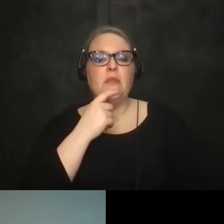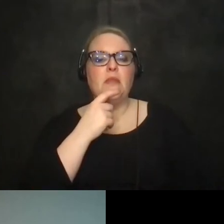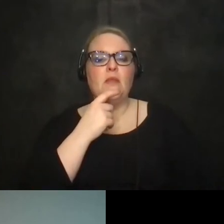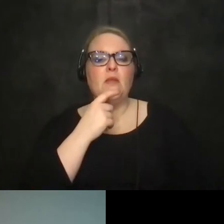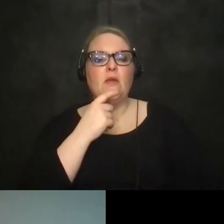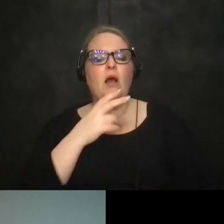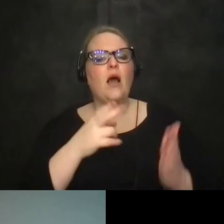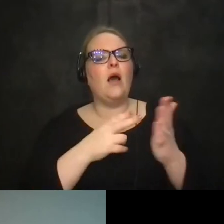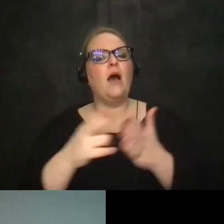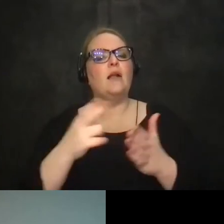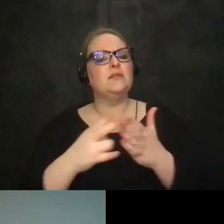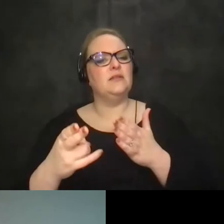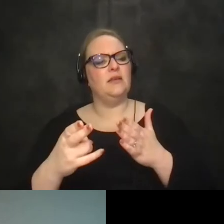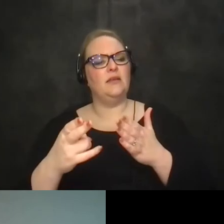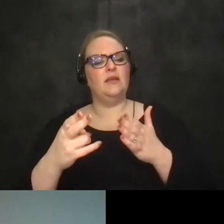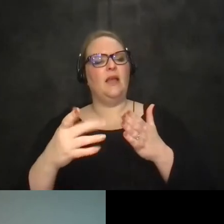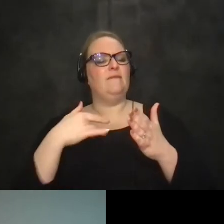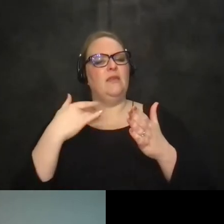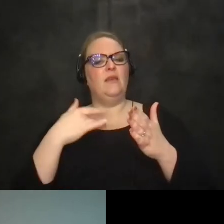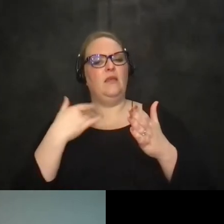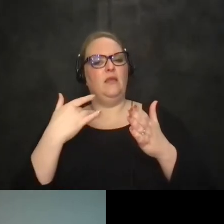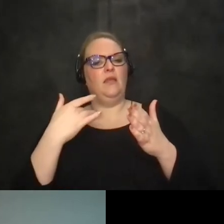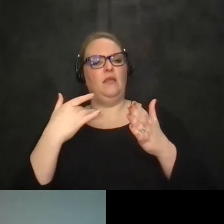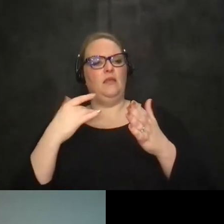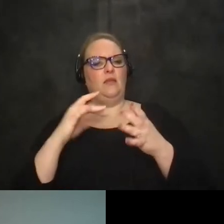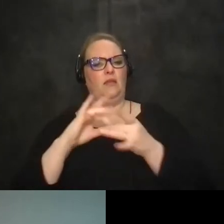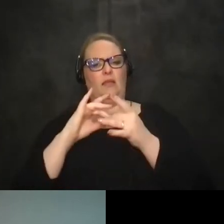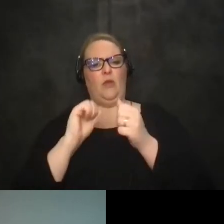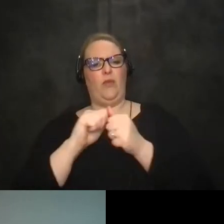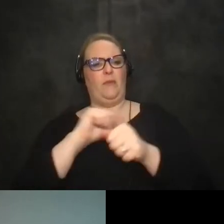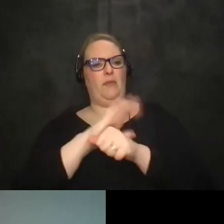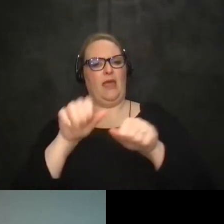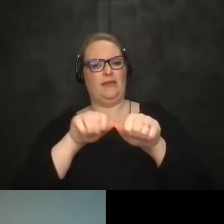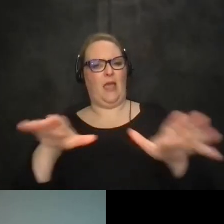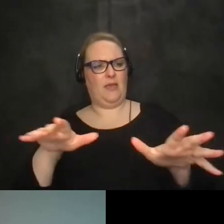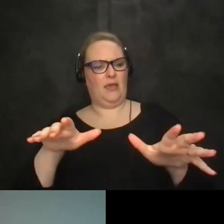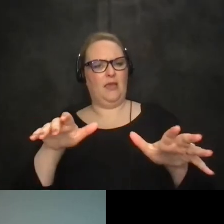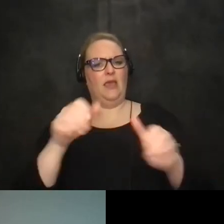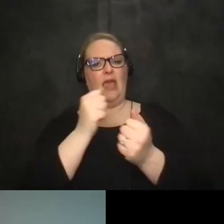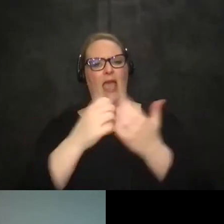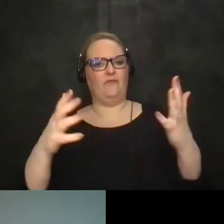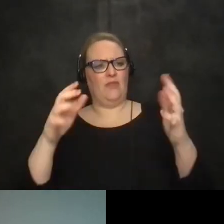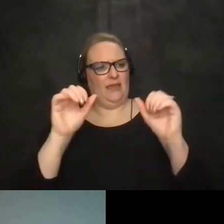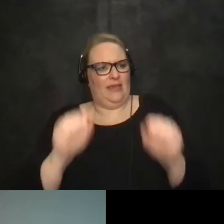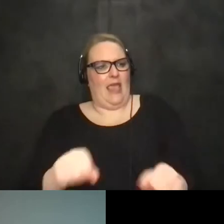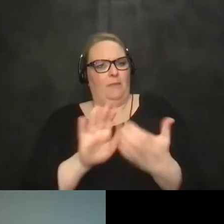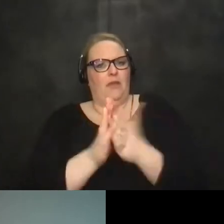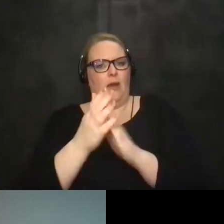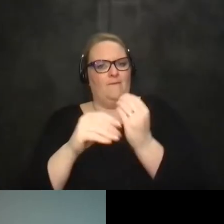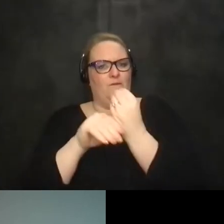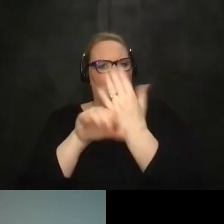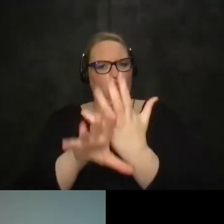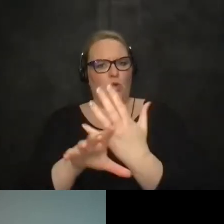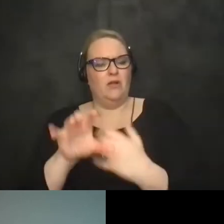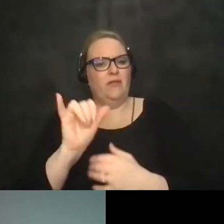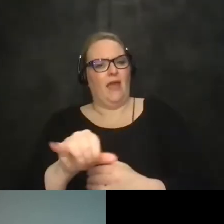honestly i think this whole with the pandemic is that everything is now possibly virtual is a